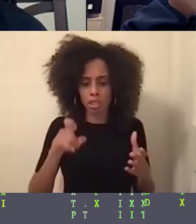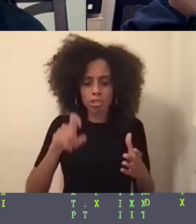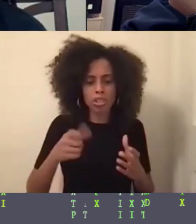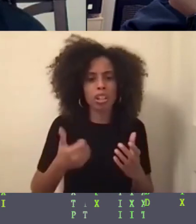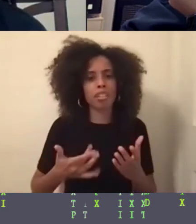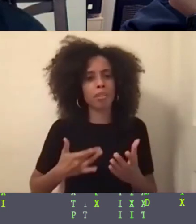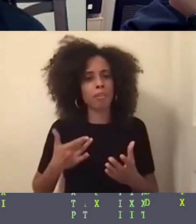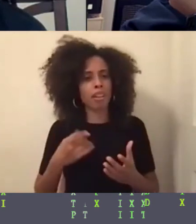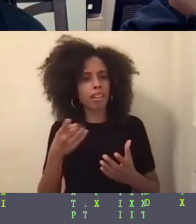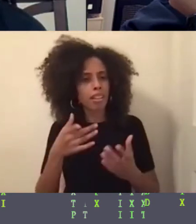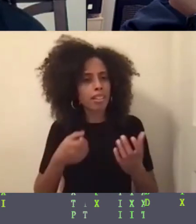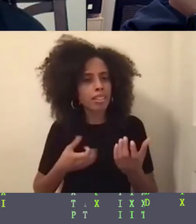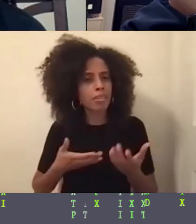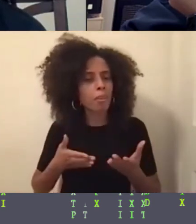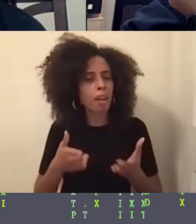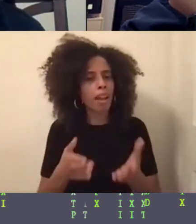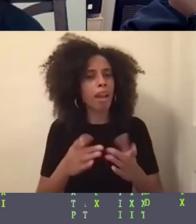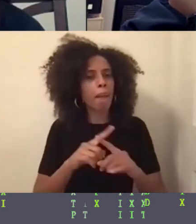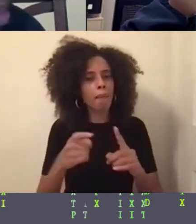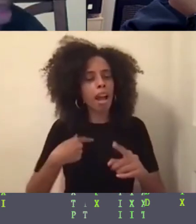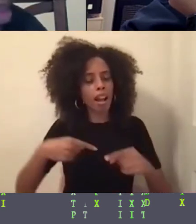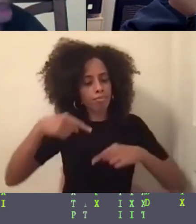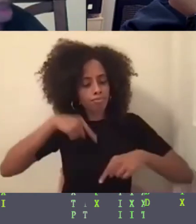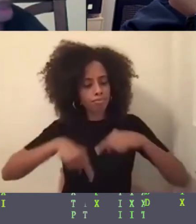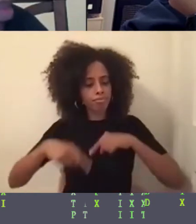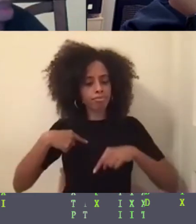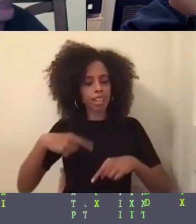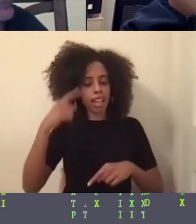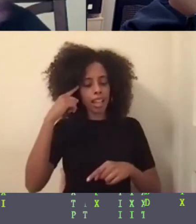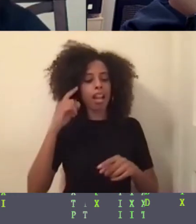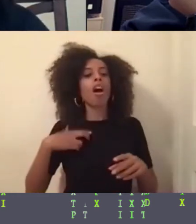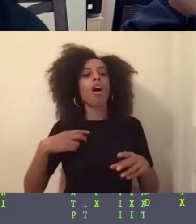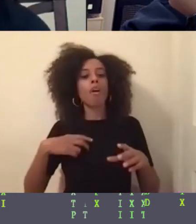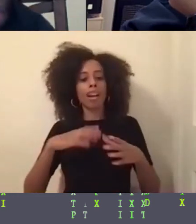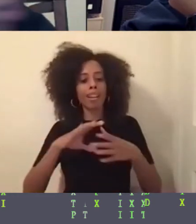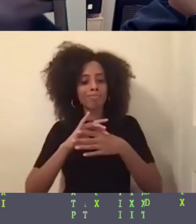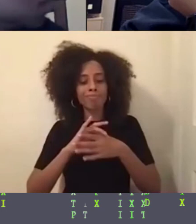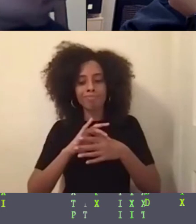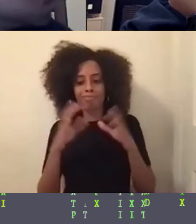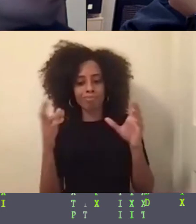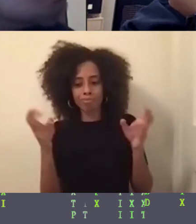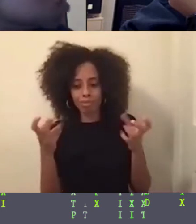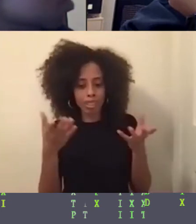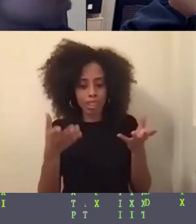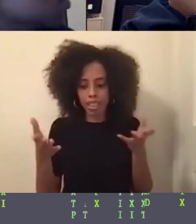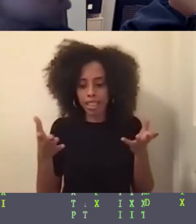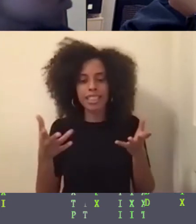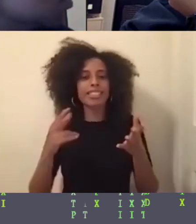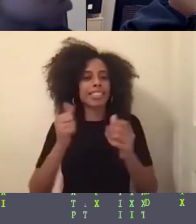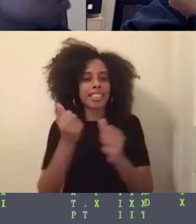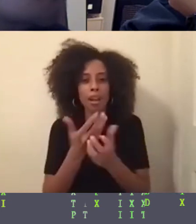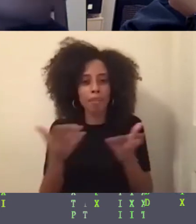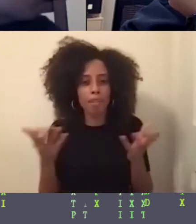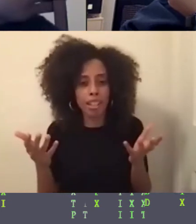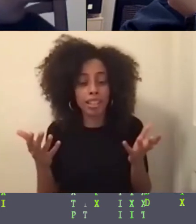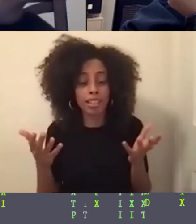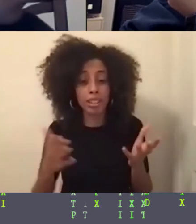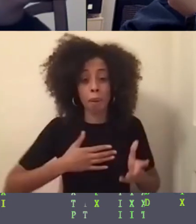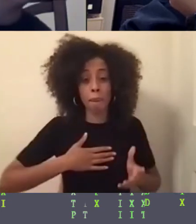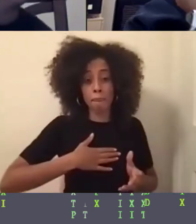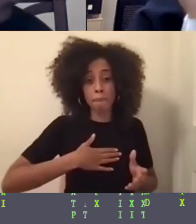is everything. Uh, and then regarding, you know, taking into consideration my parents cultural context, it's completely different.